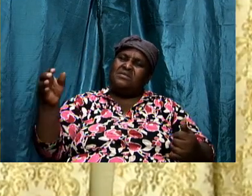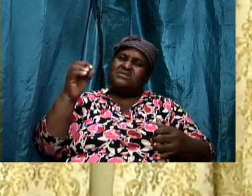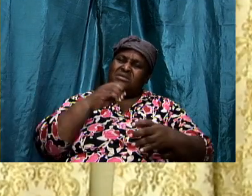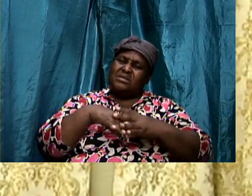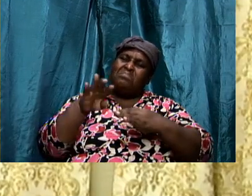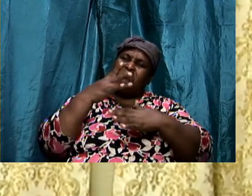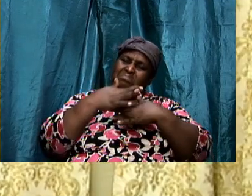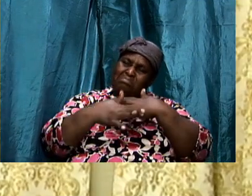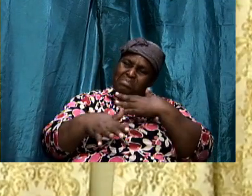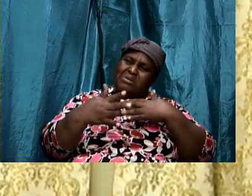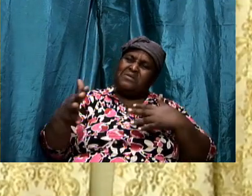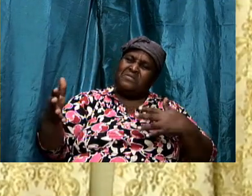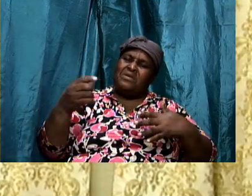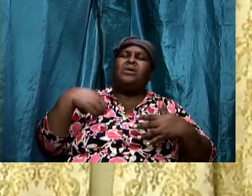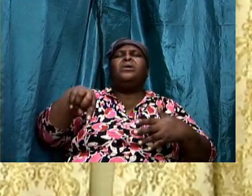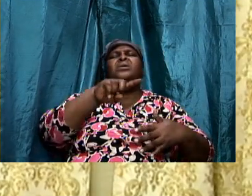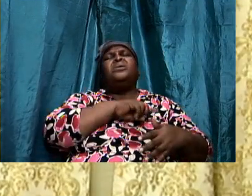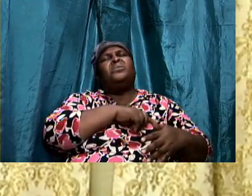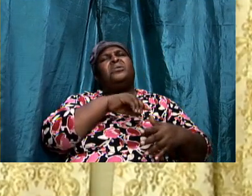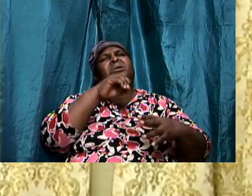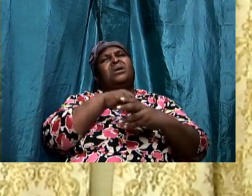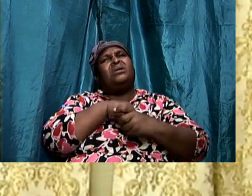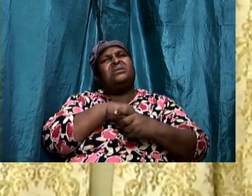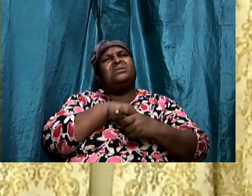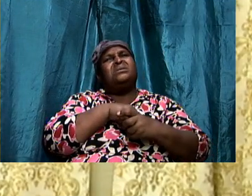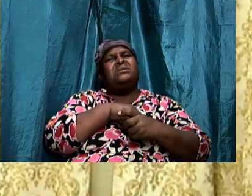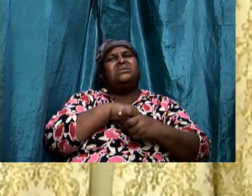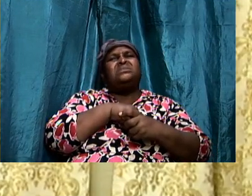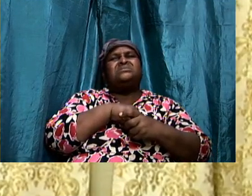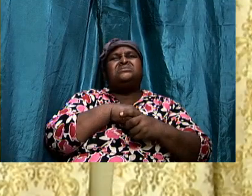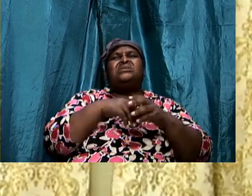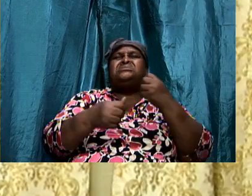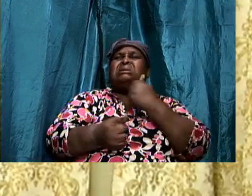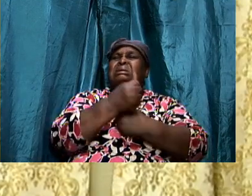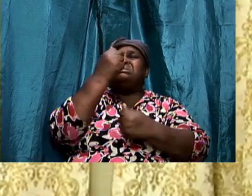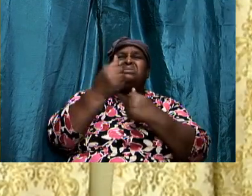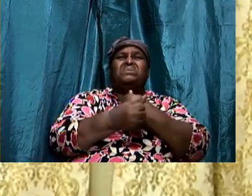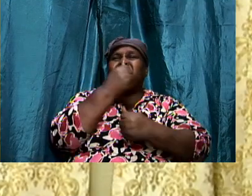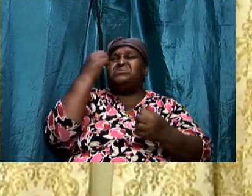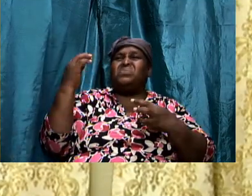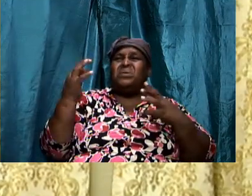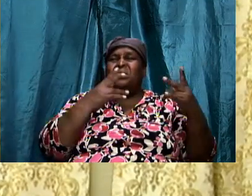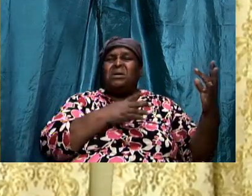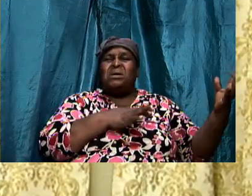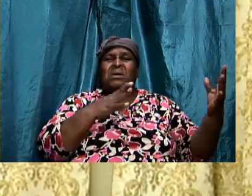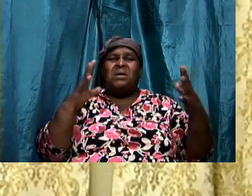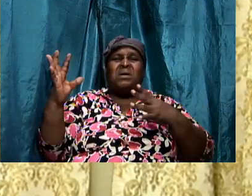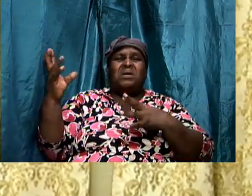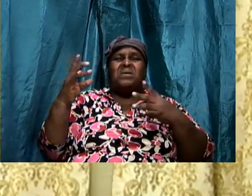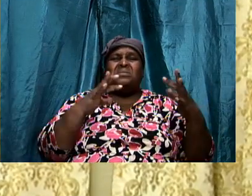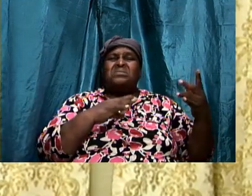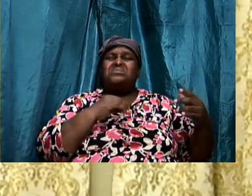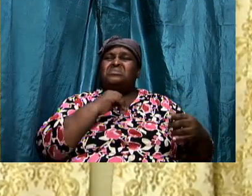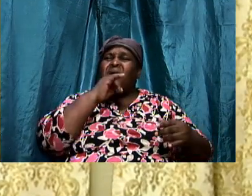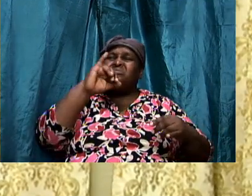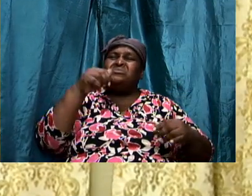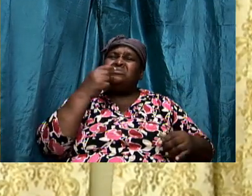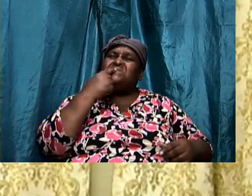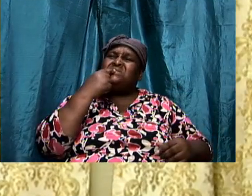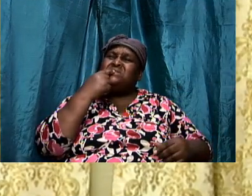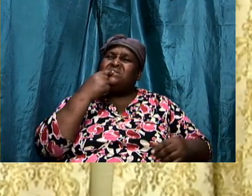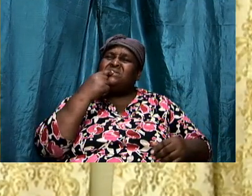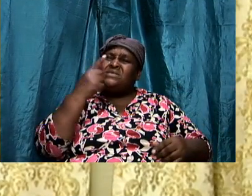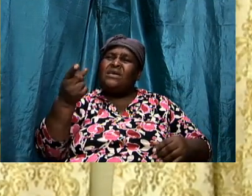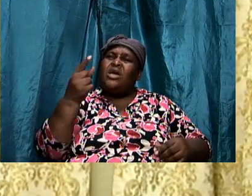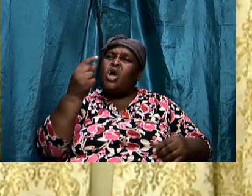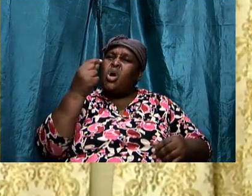in that this is a vicious warfare and it's not just a a cliche a word on our tongue to say oh we are in